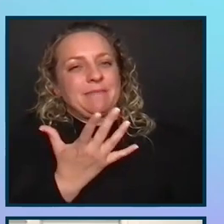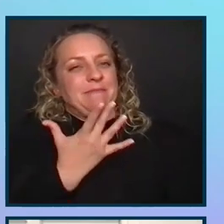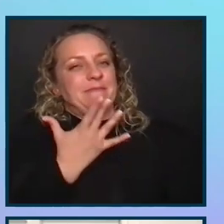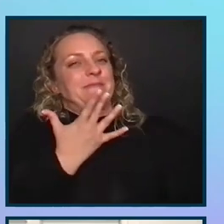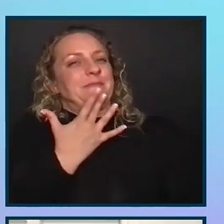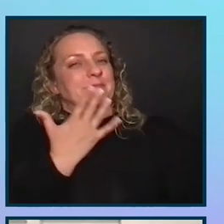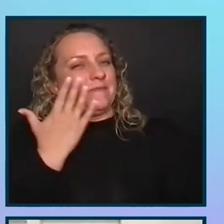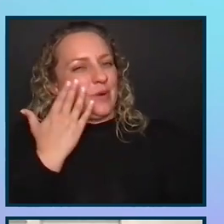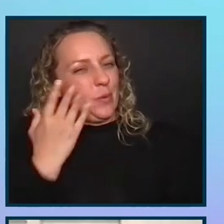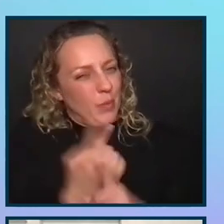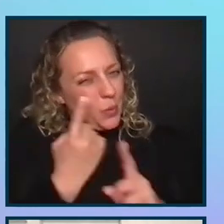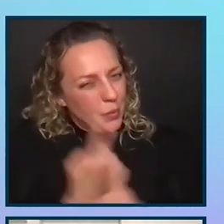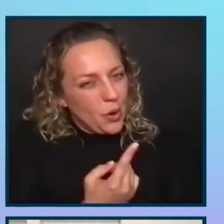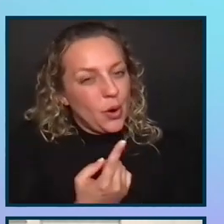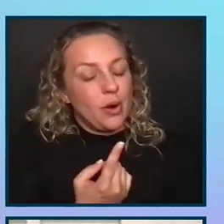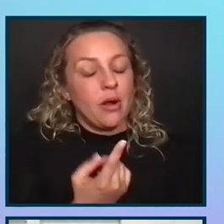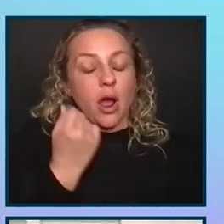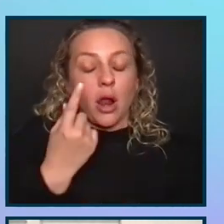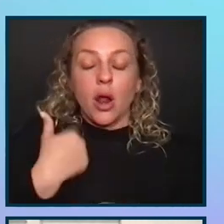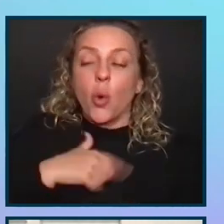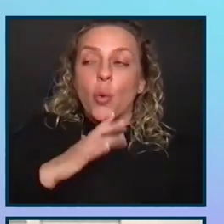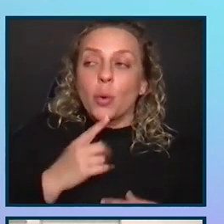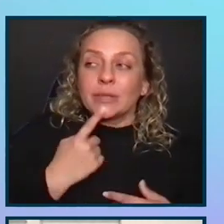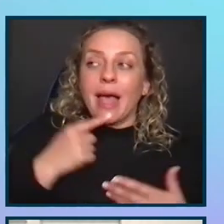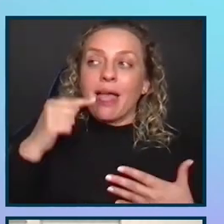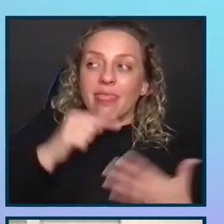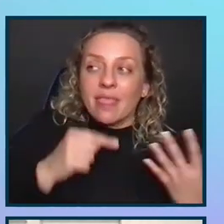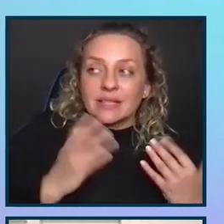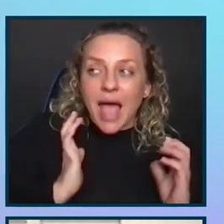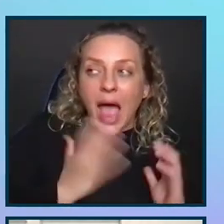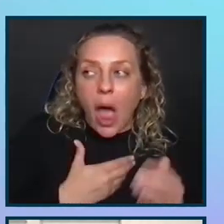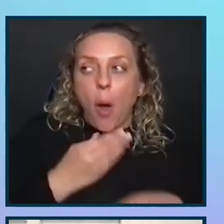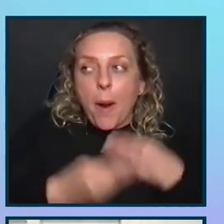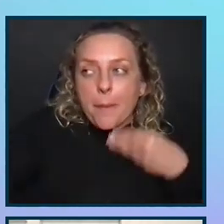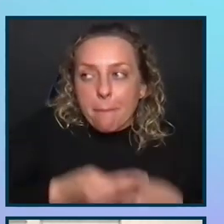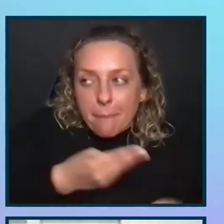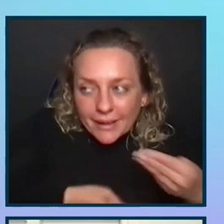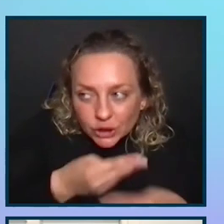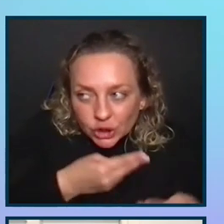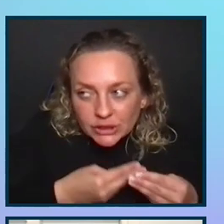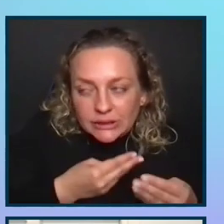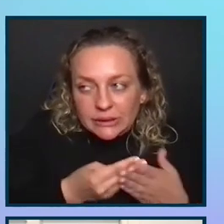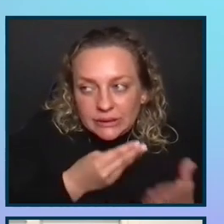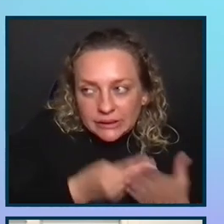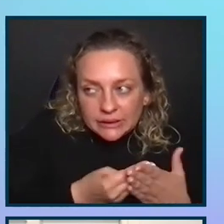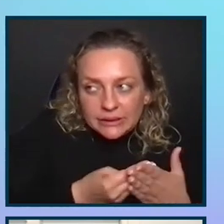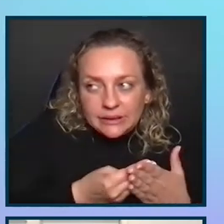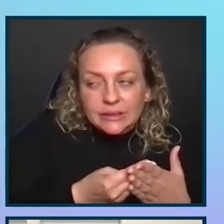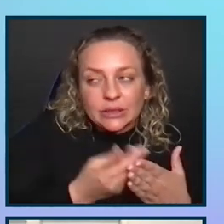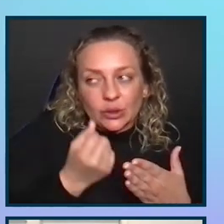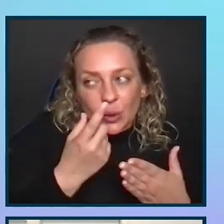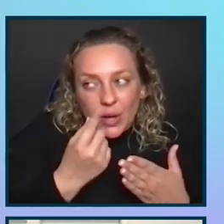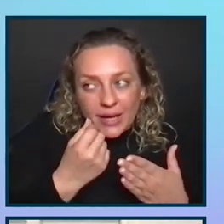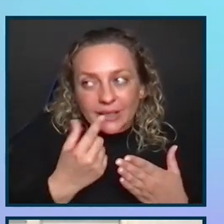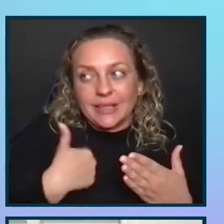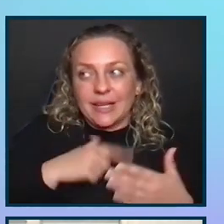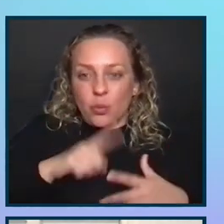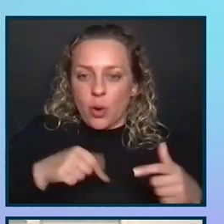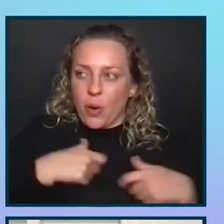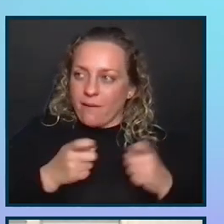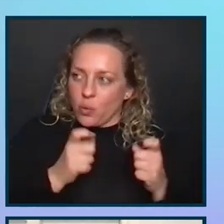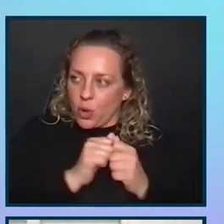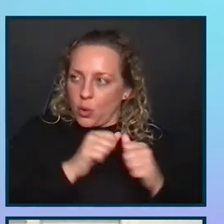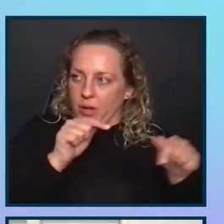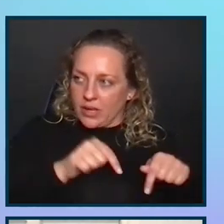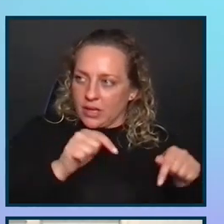budget, and we will test in that budget with what we've got. So instead of talking about these particular components